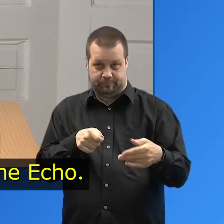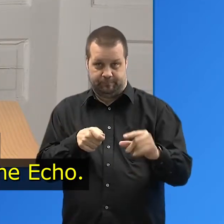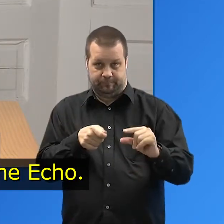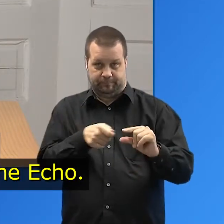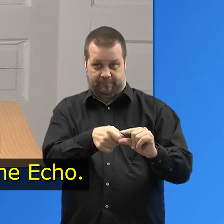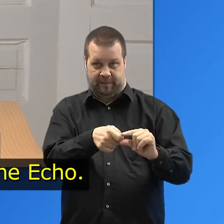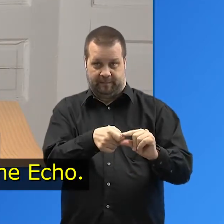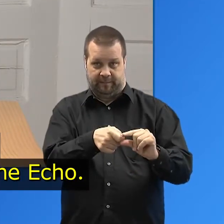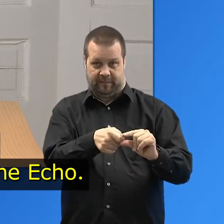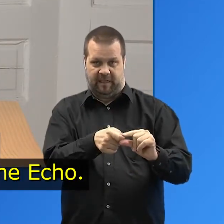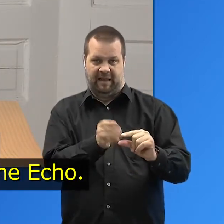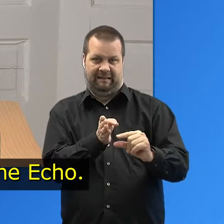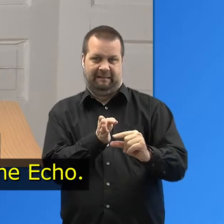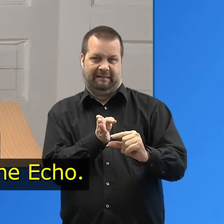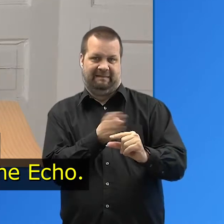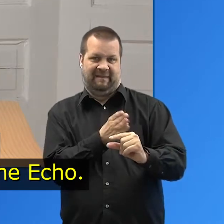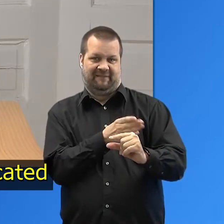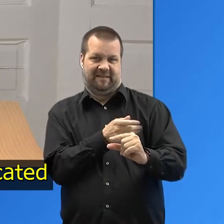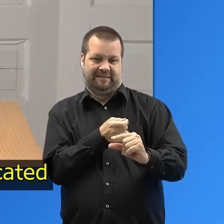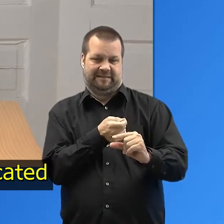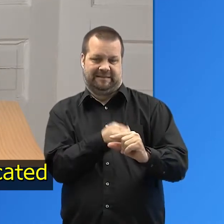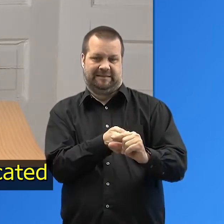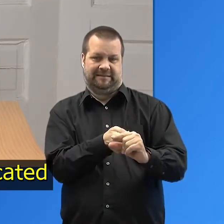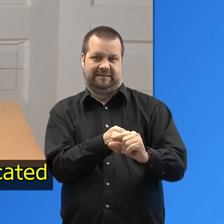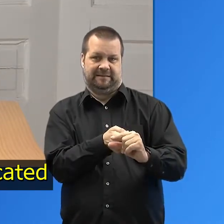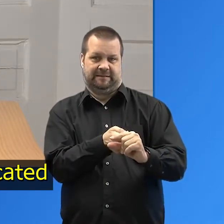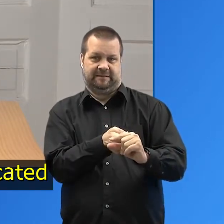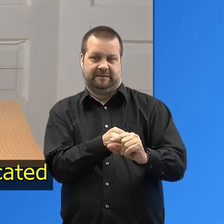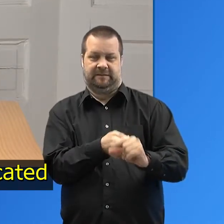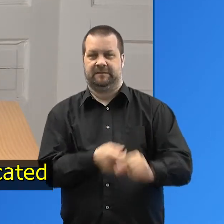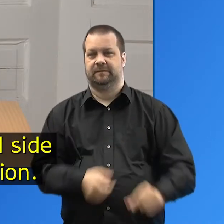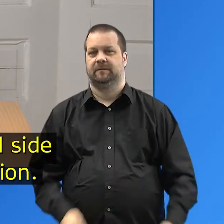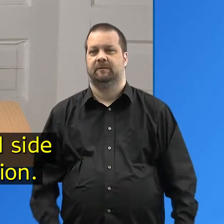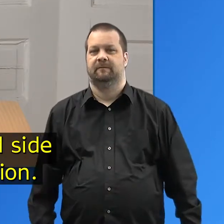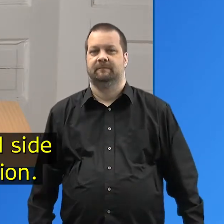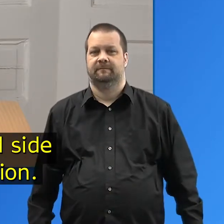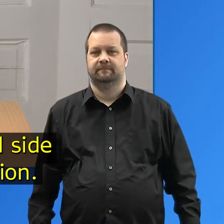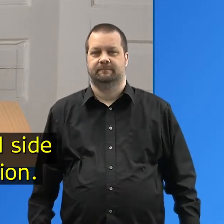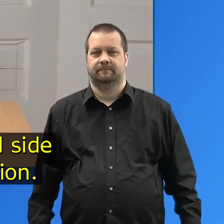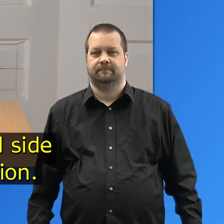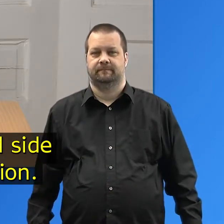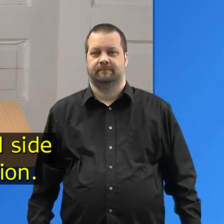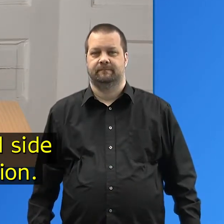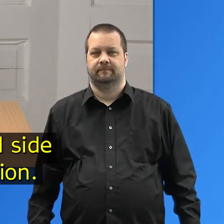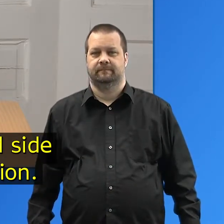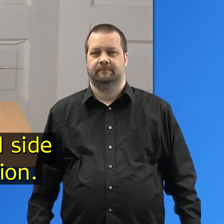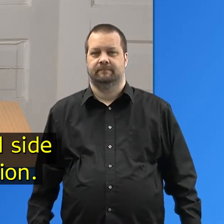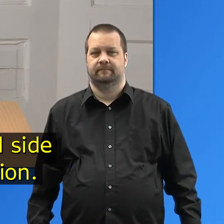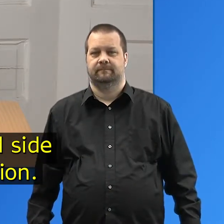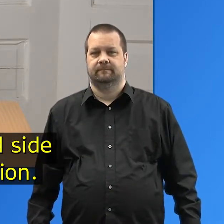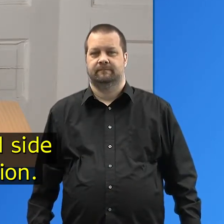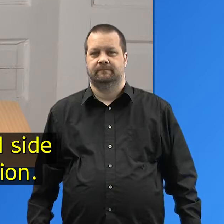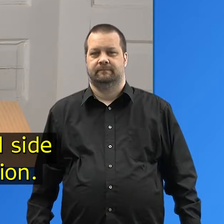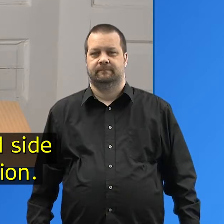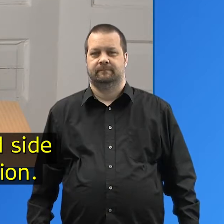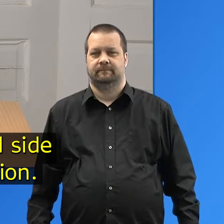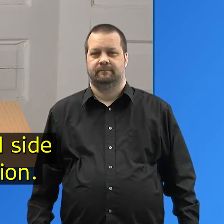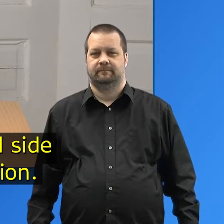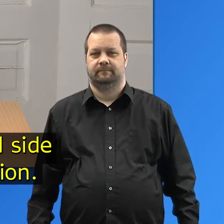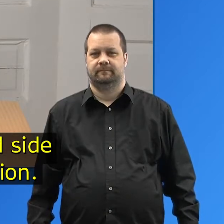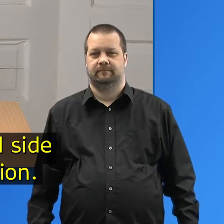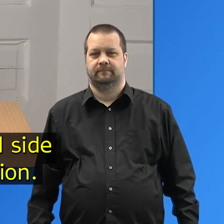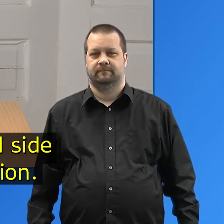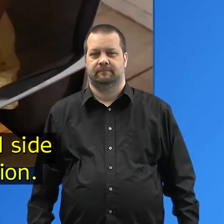the power port of the Echo. The power port is located on the very left hand side of the oval